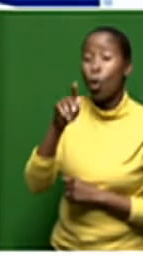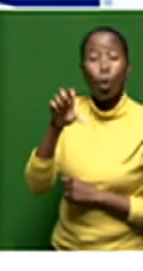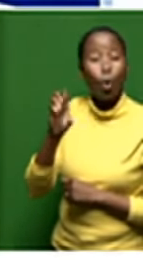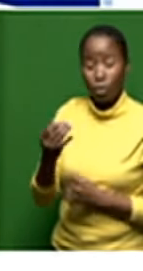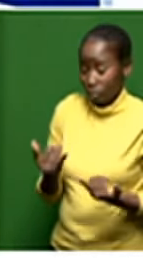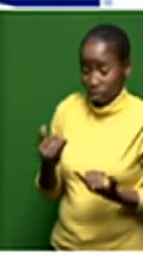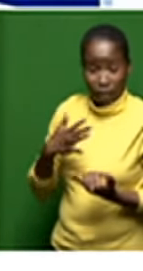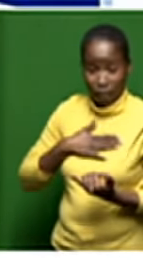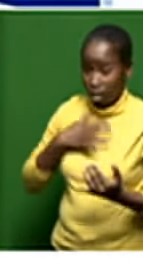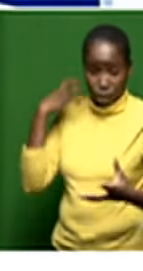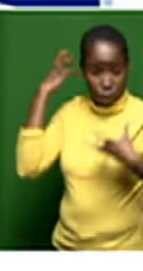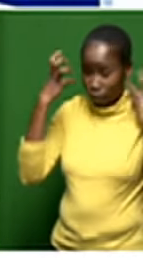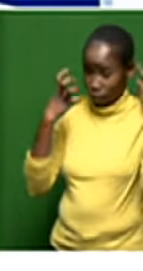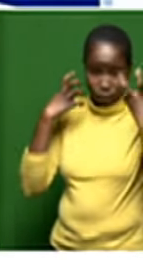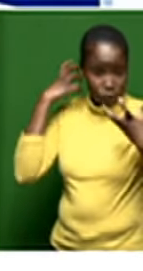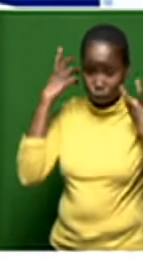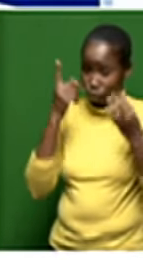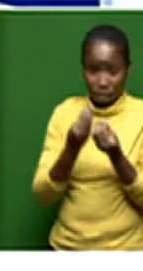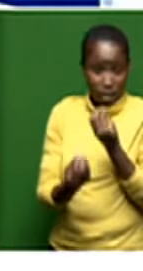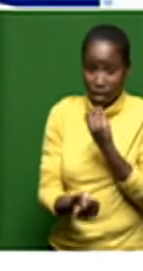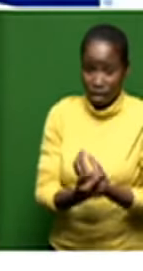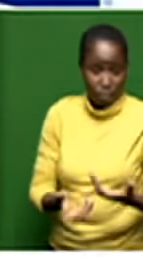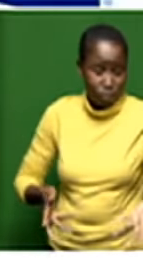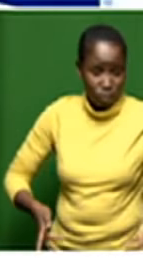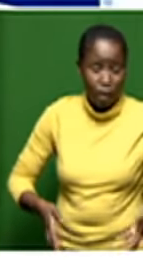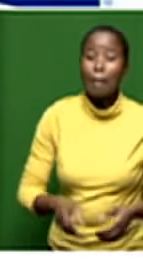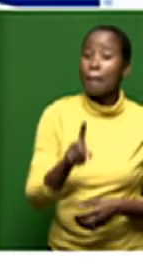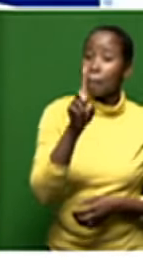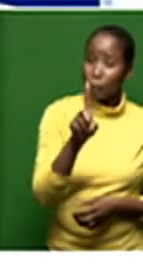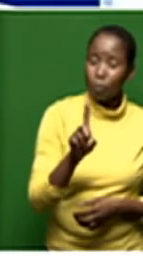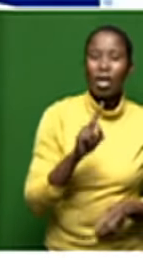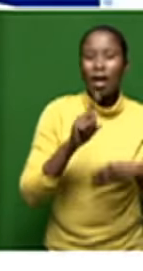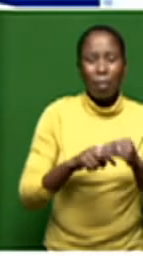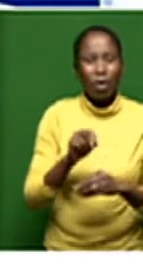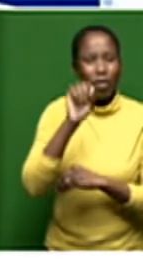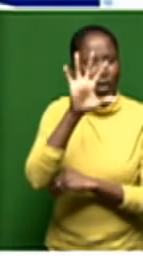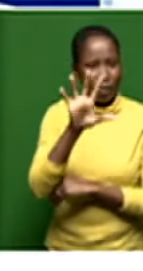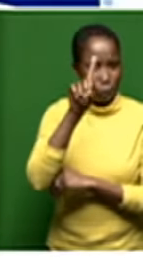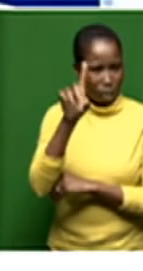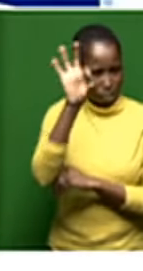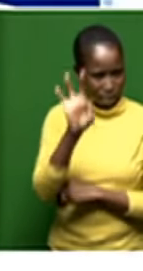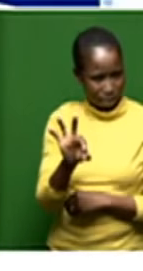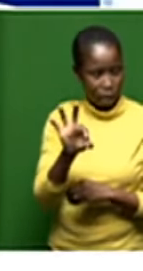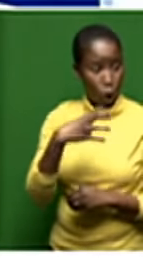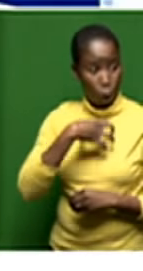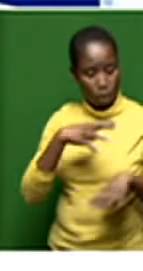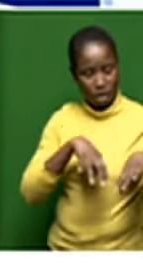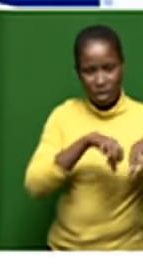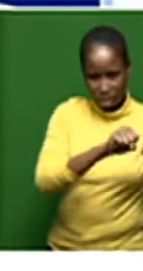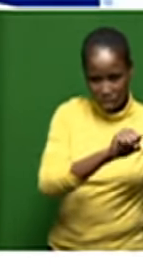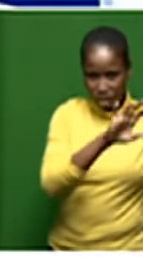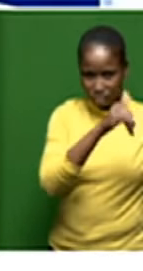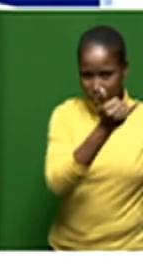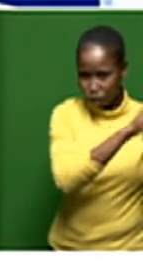about how things are unfolding because in terms of that 51 stake when you talk